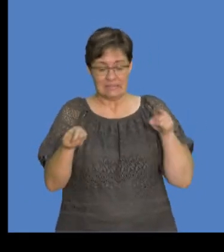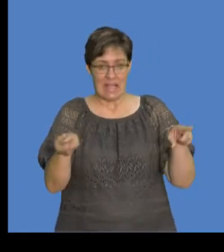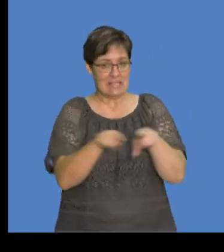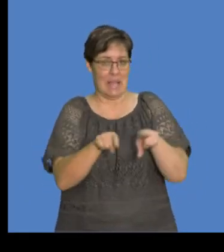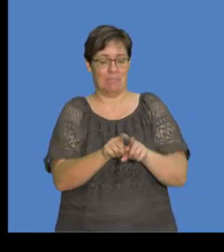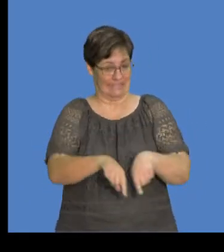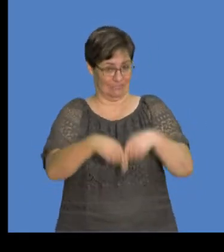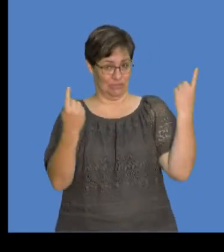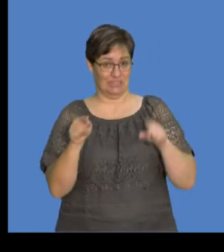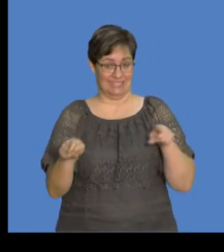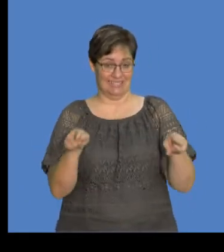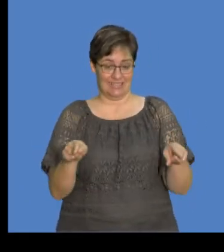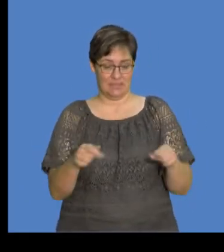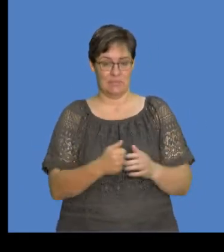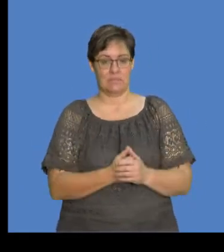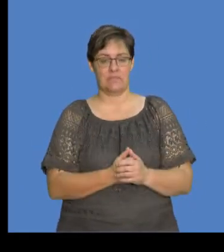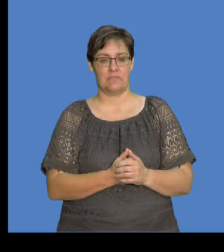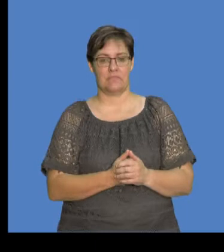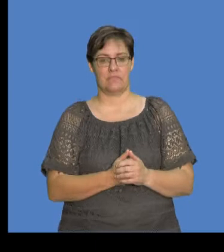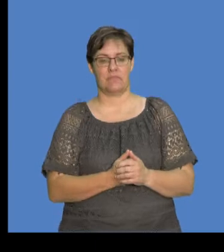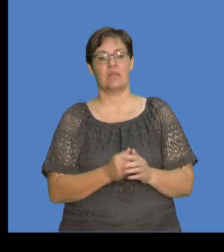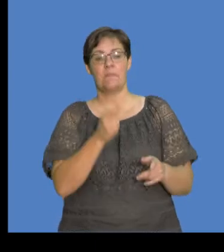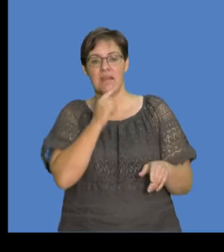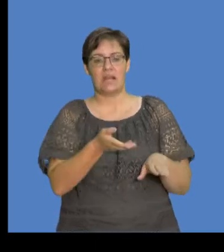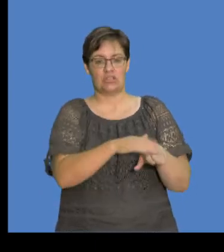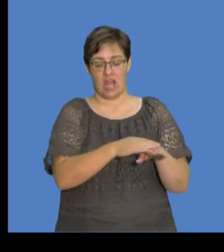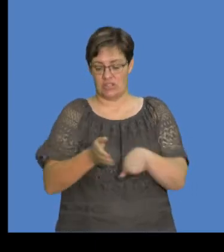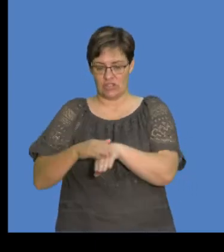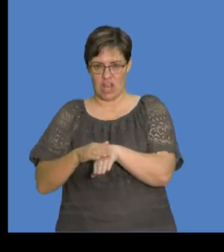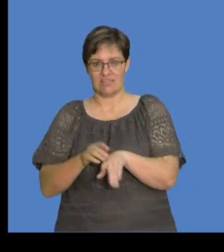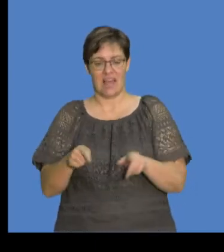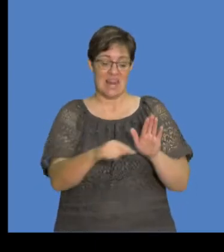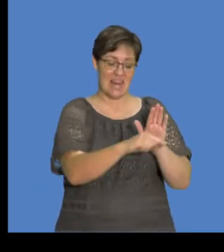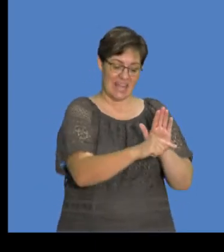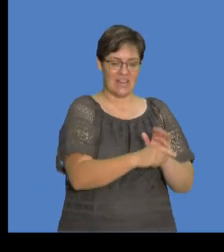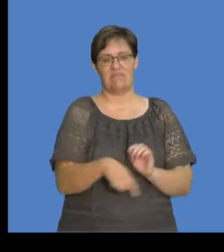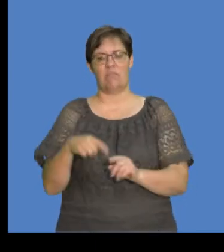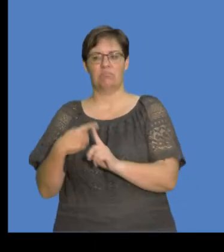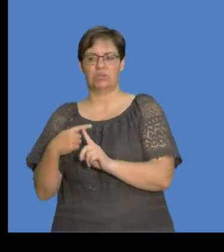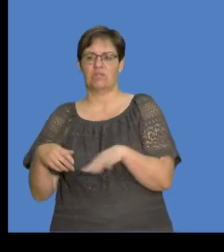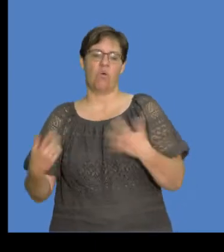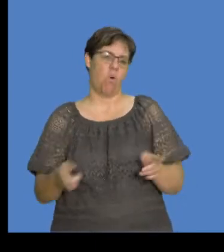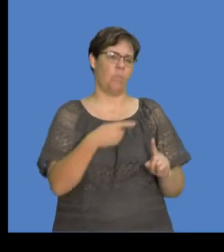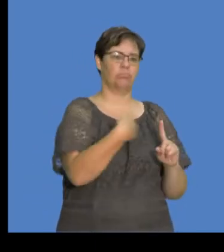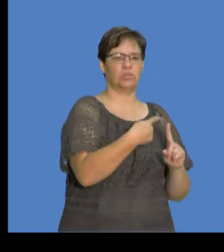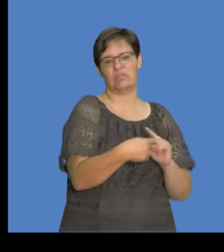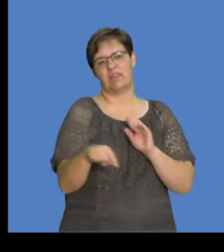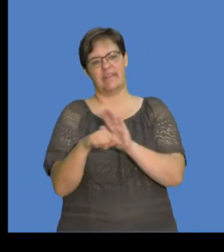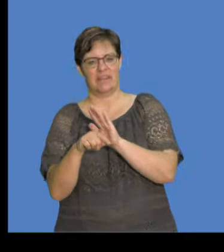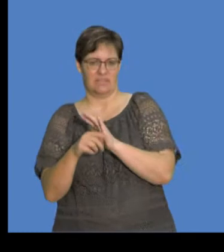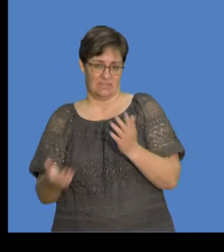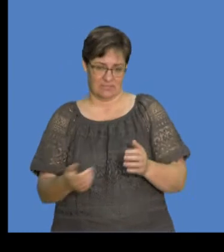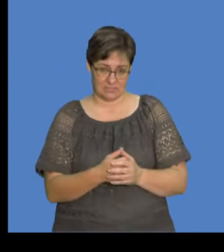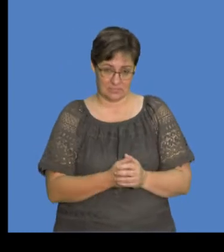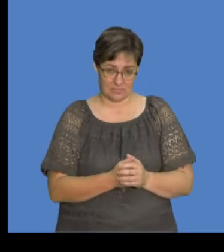charges. So opposite suggests that the charges are unlike. So unlike, it means positive, negative,